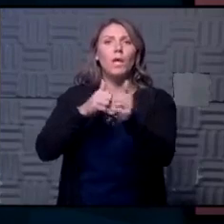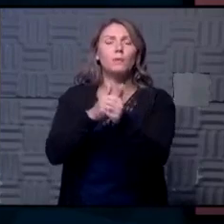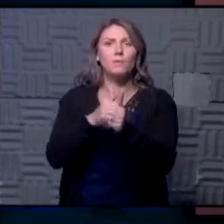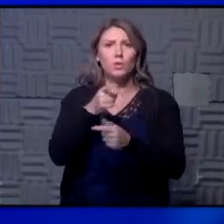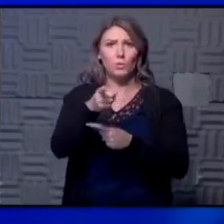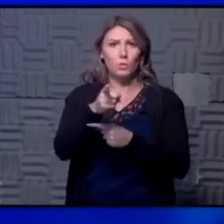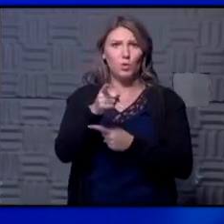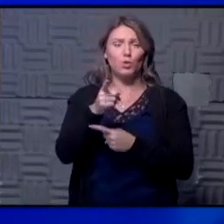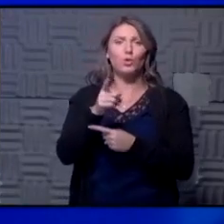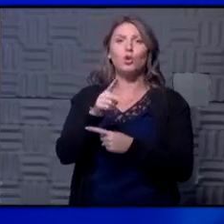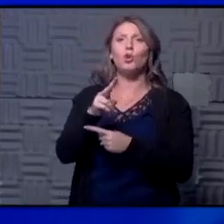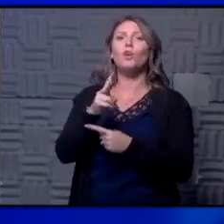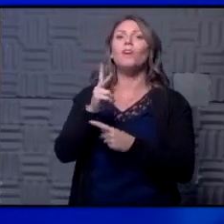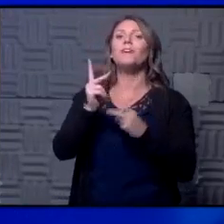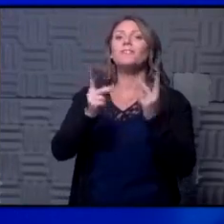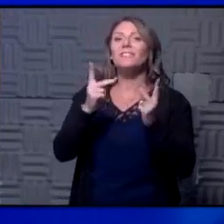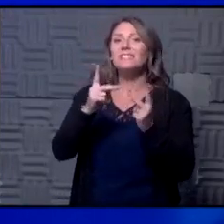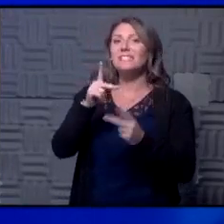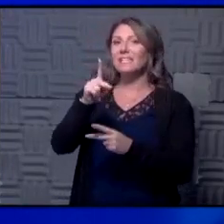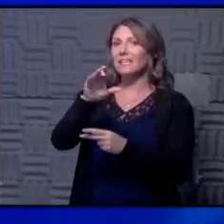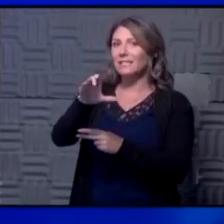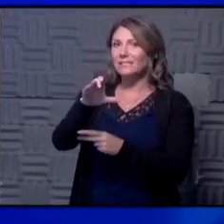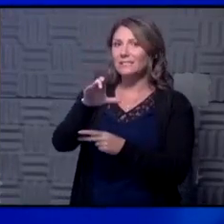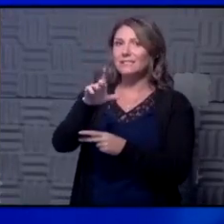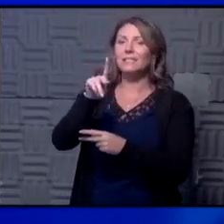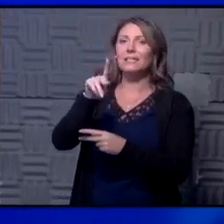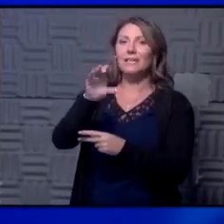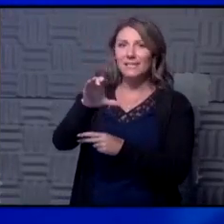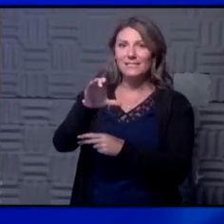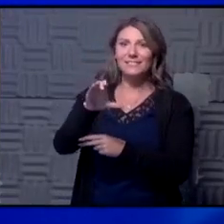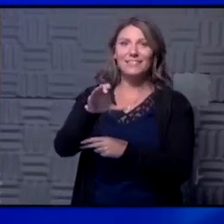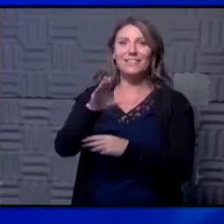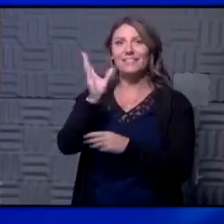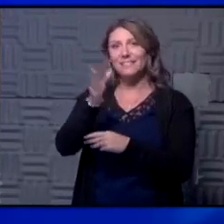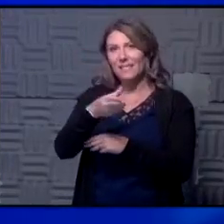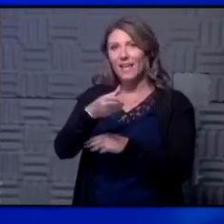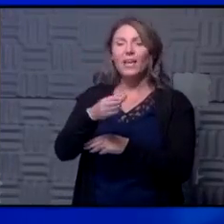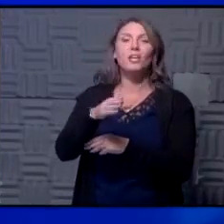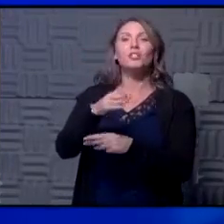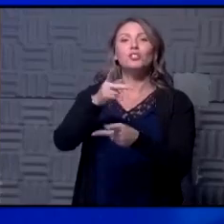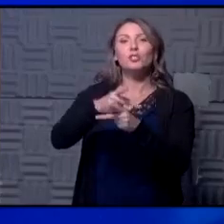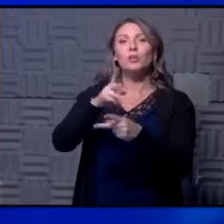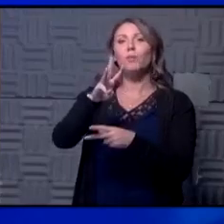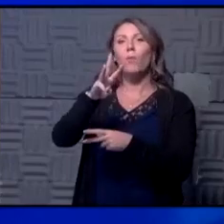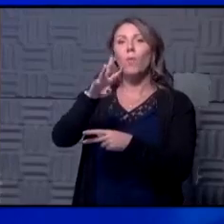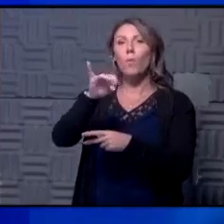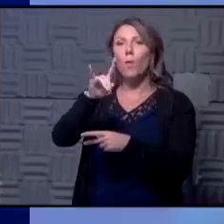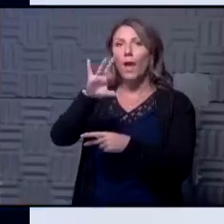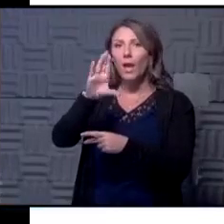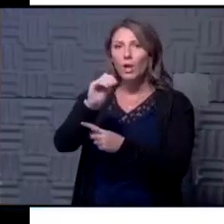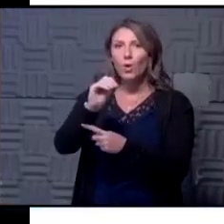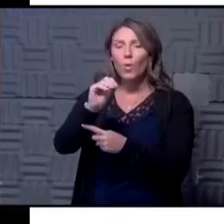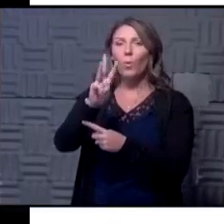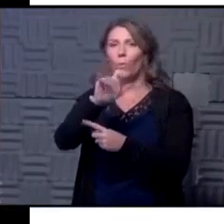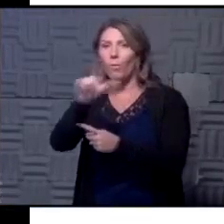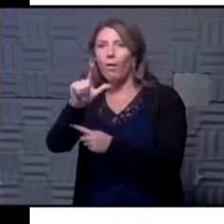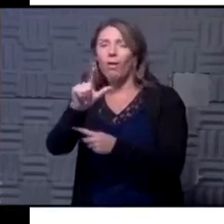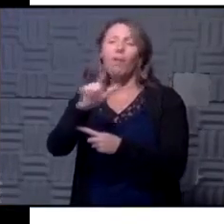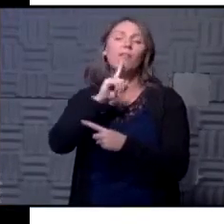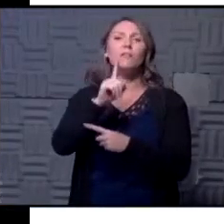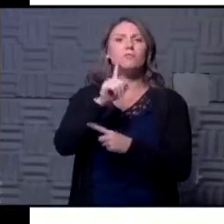go so you go to visit Kansas City Kansas visit Kansas City KC.com slash keep Wyco well you go on and take a really quick